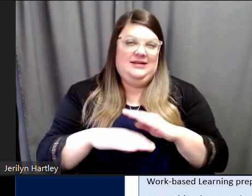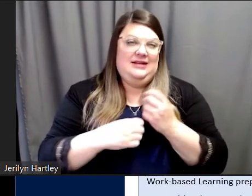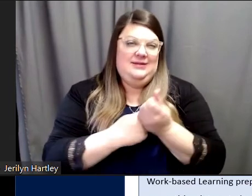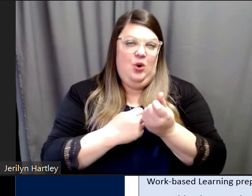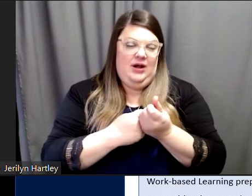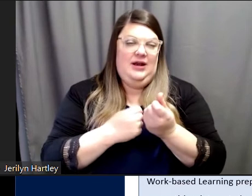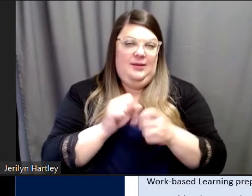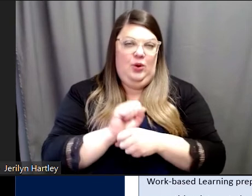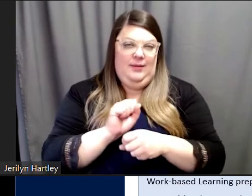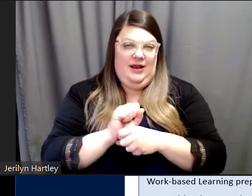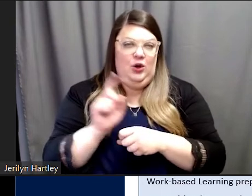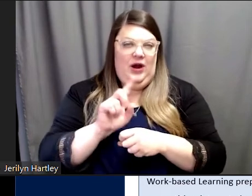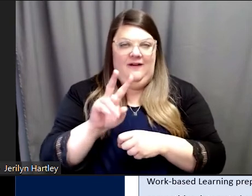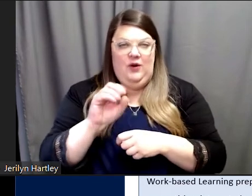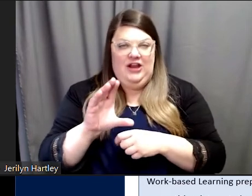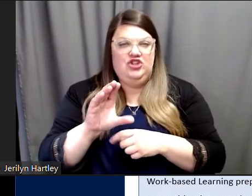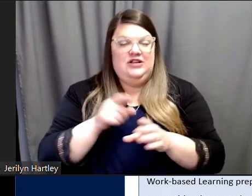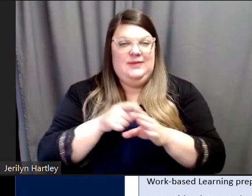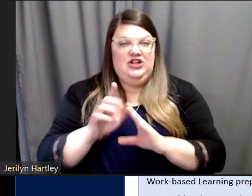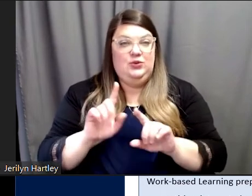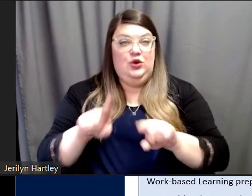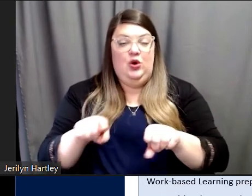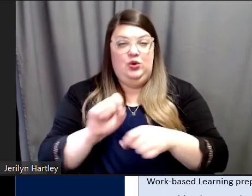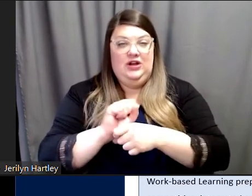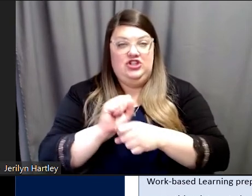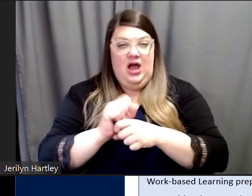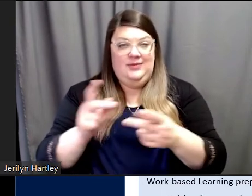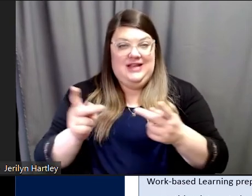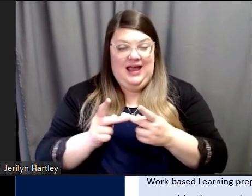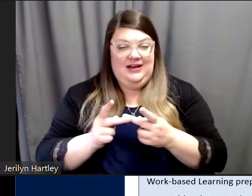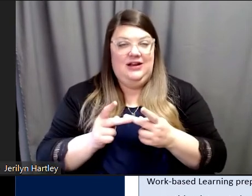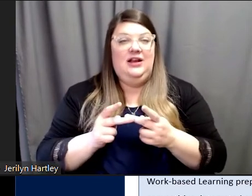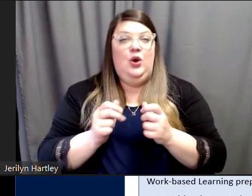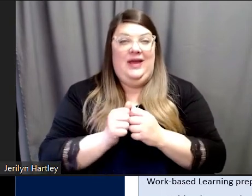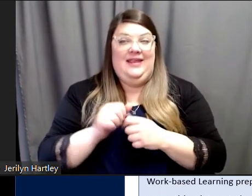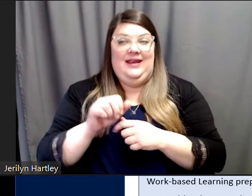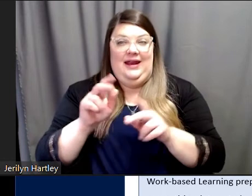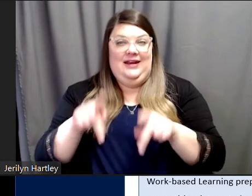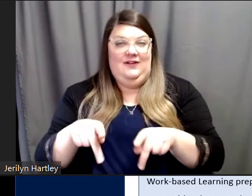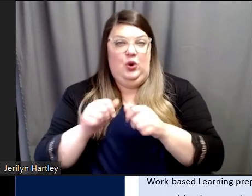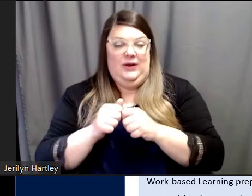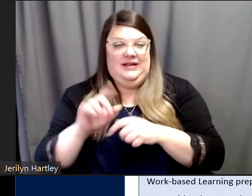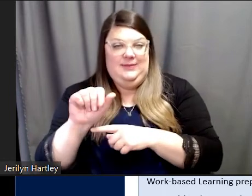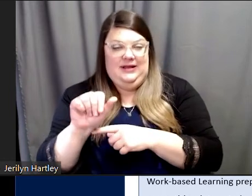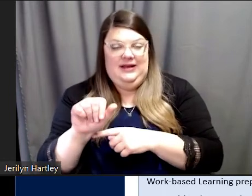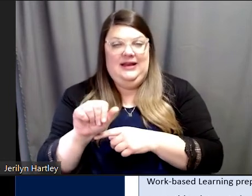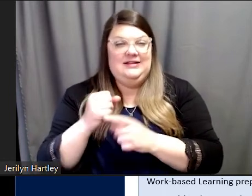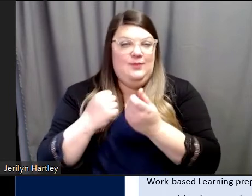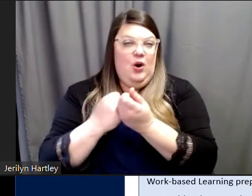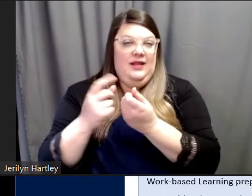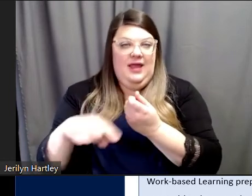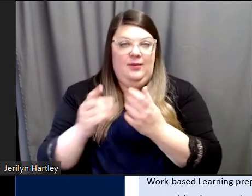employment where a vocational specialist will go to a job site with an individual with a disability and support them through